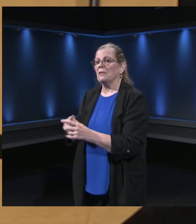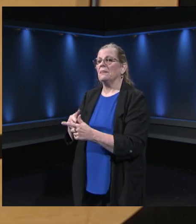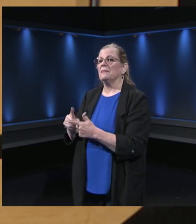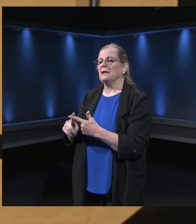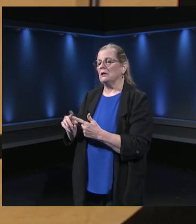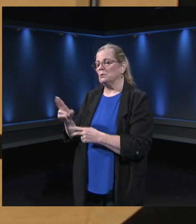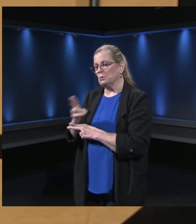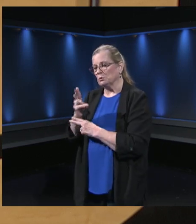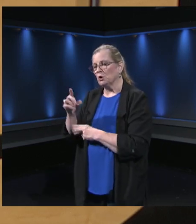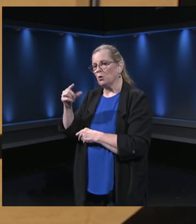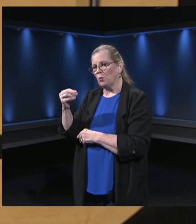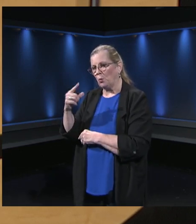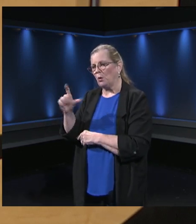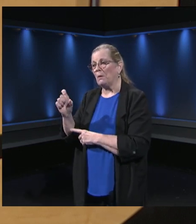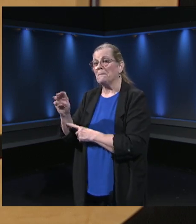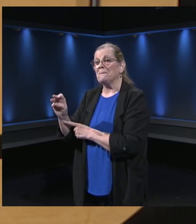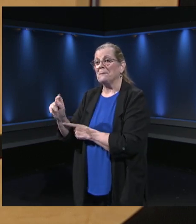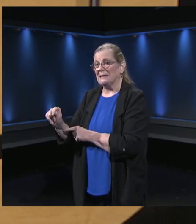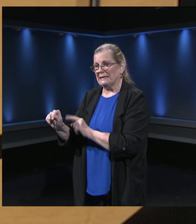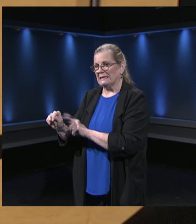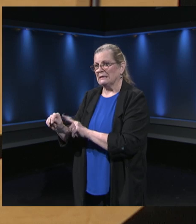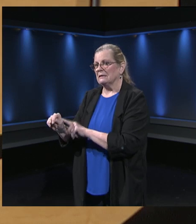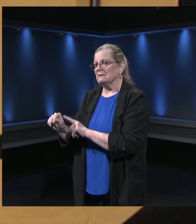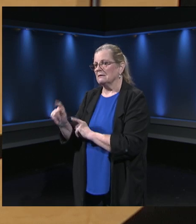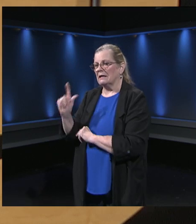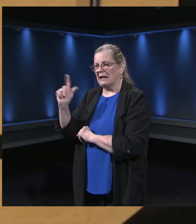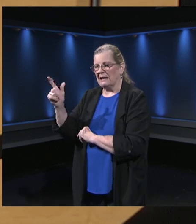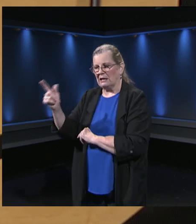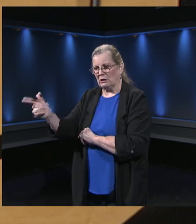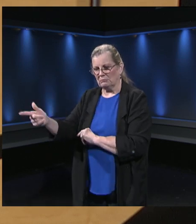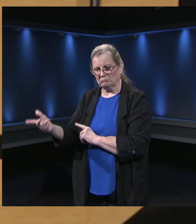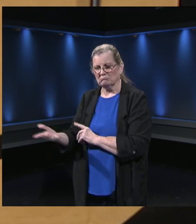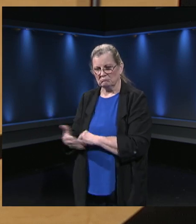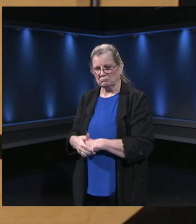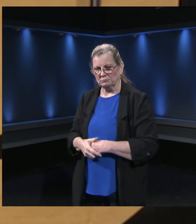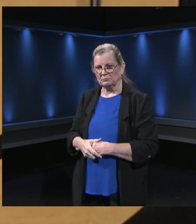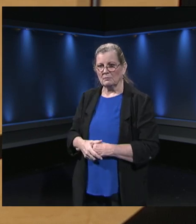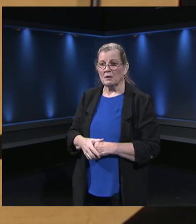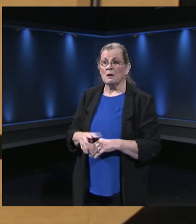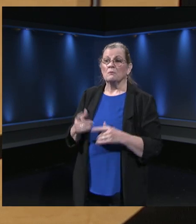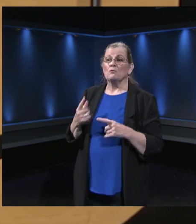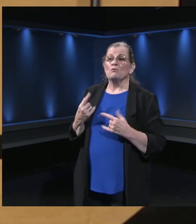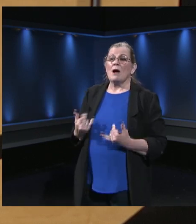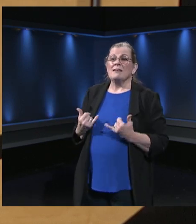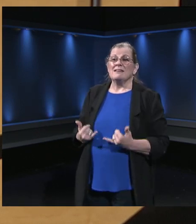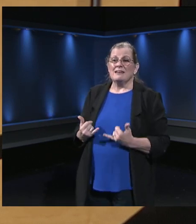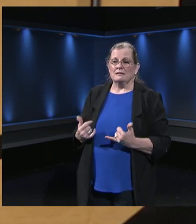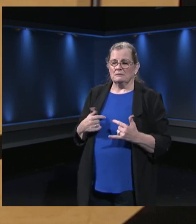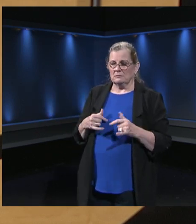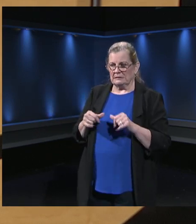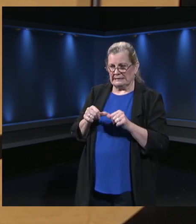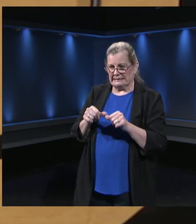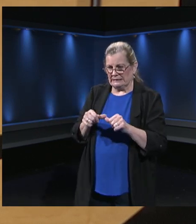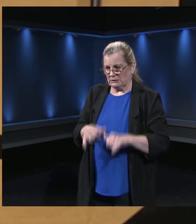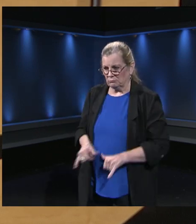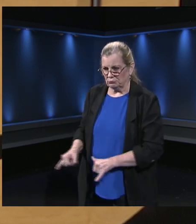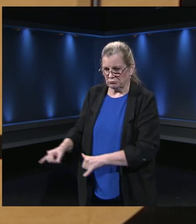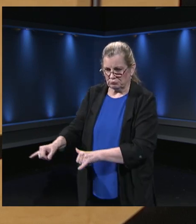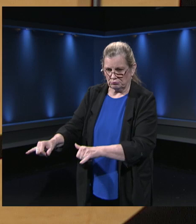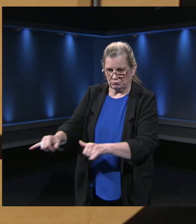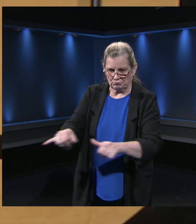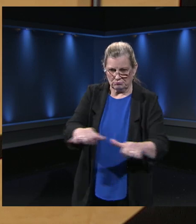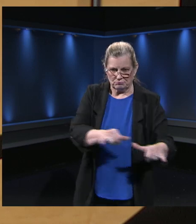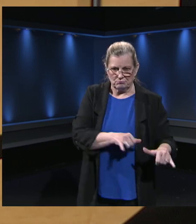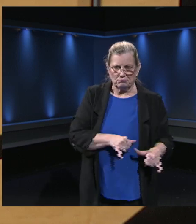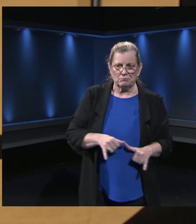we transition over to that eventually. But consistency and clarity with communication up front is important, and especially at the middle school